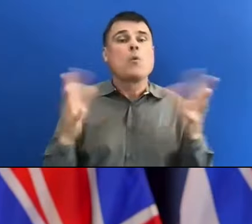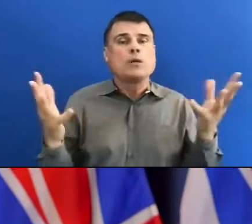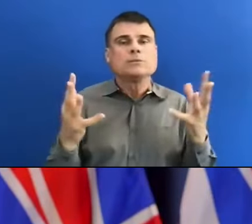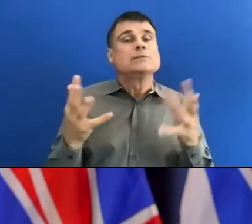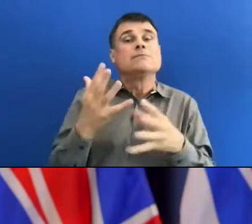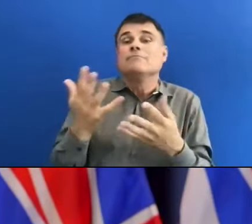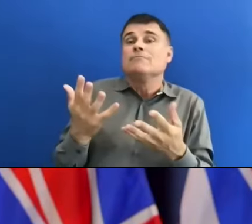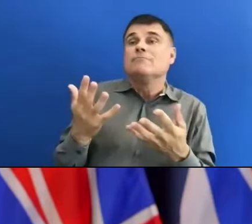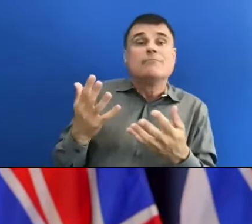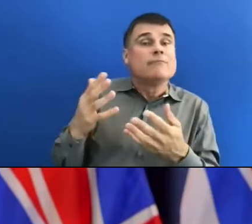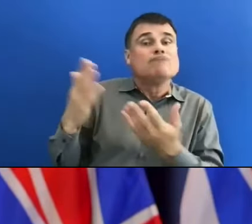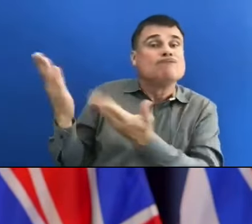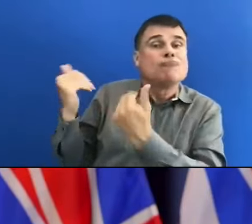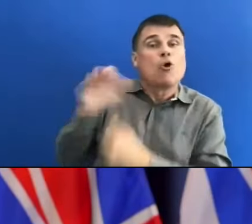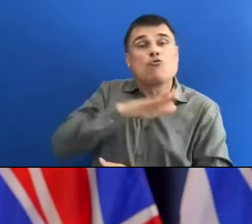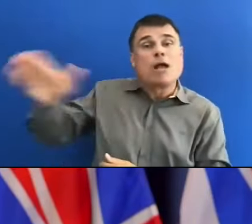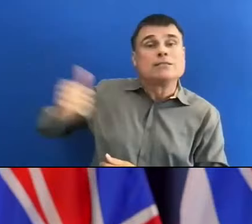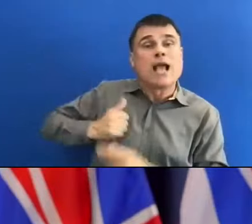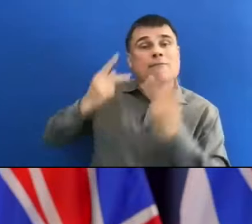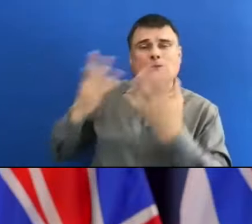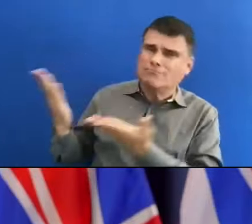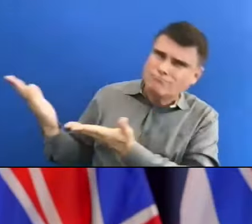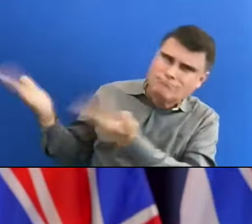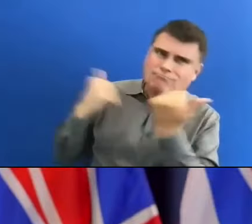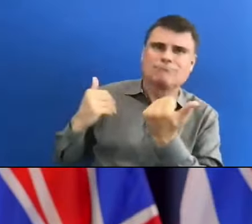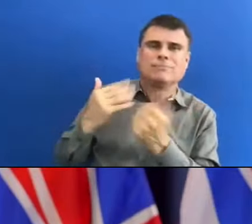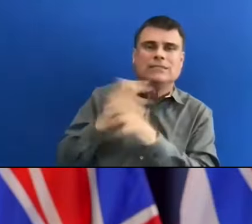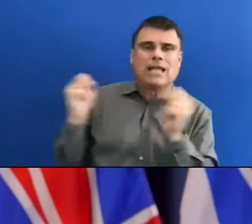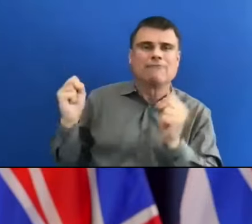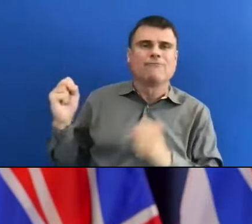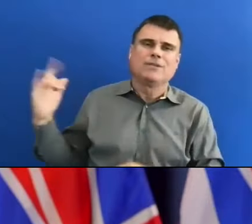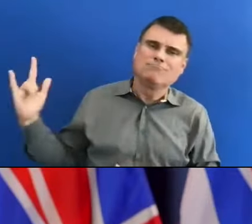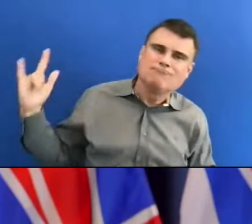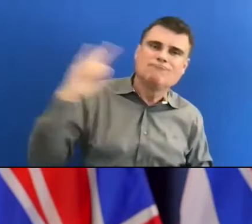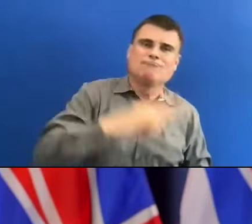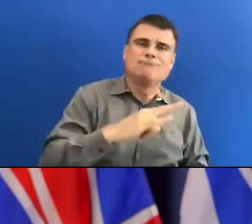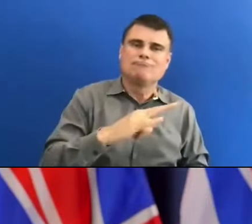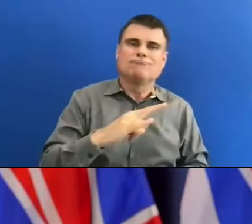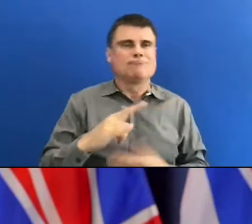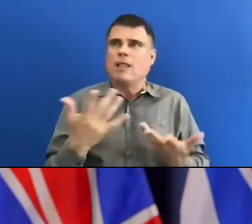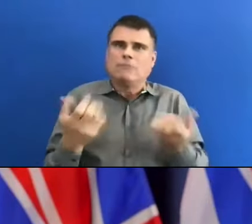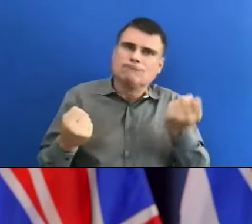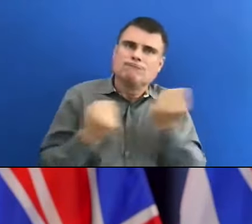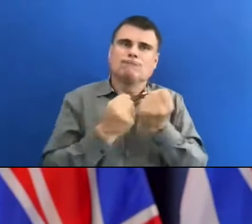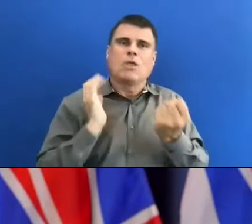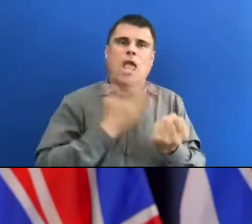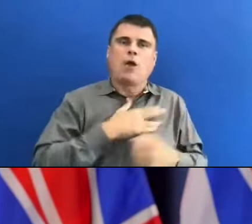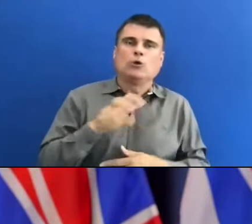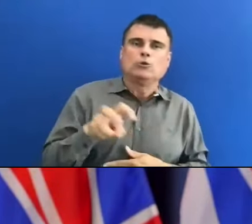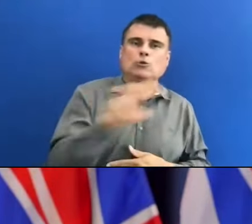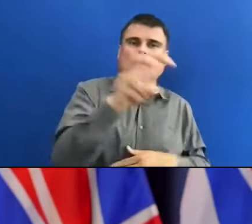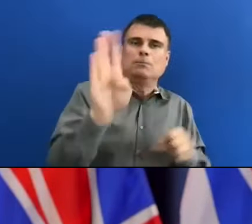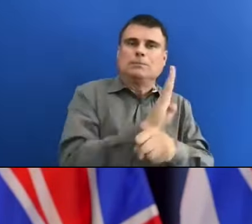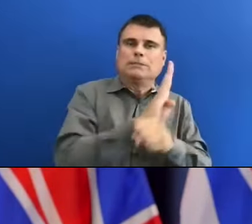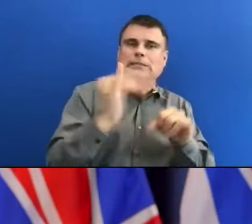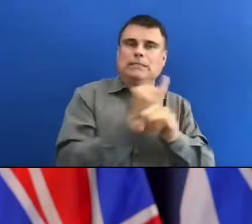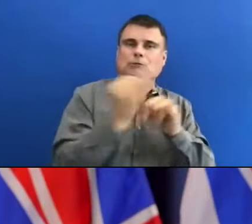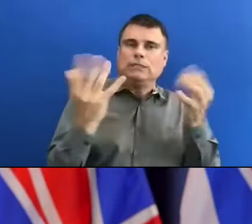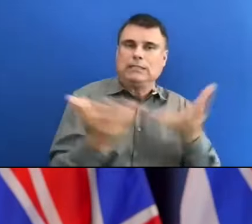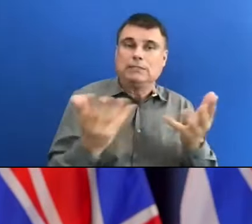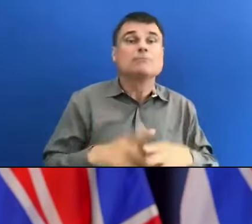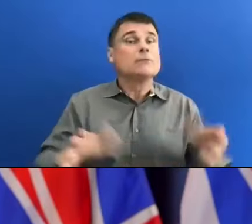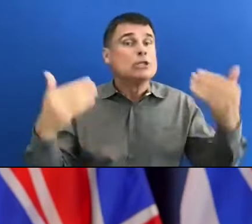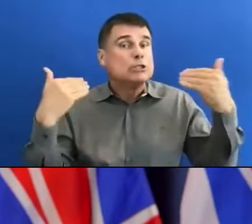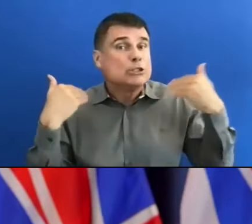news for our tourism sector. When we can also get back to indoor fitness classes at regular capacity. Step 3